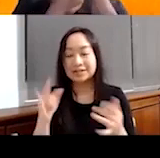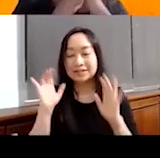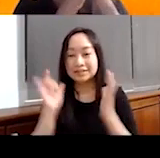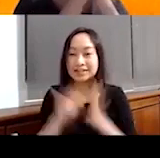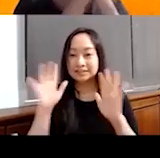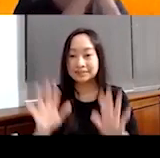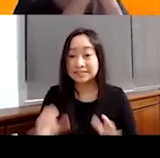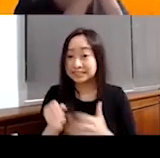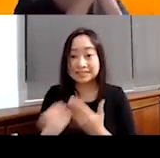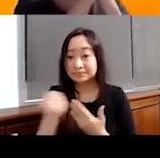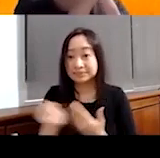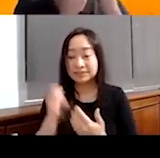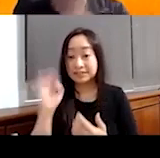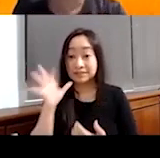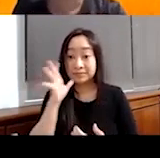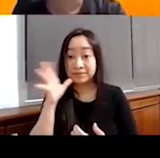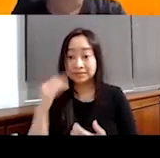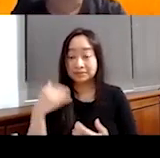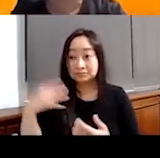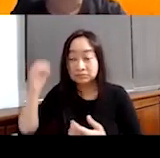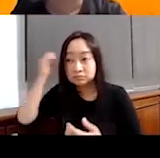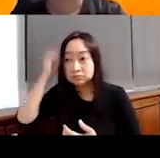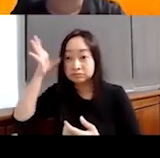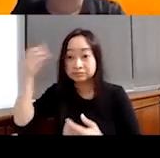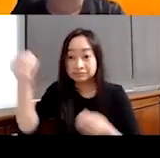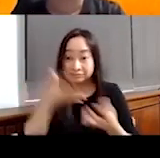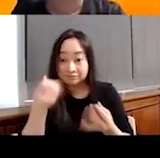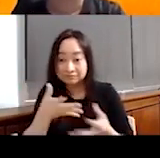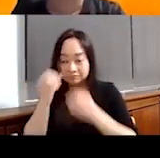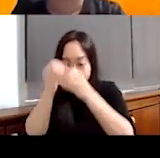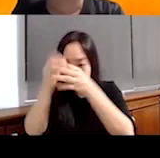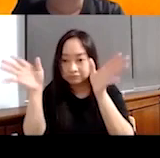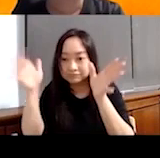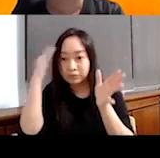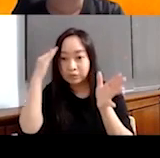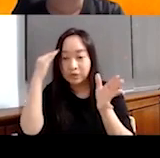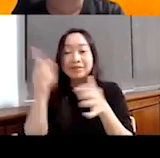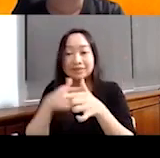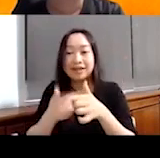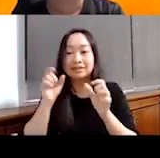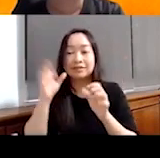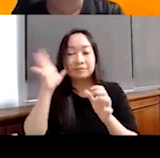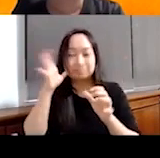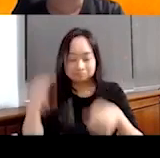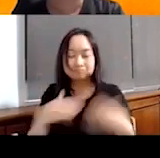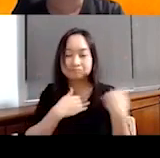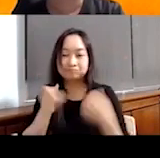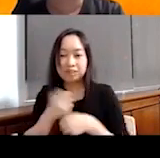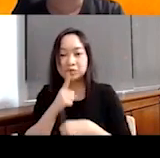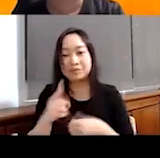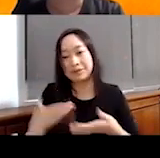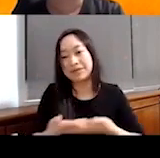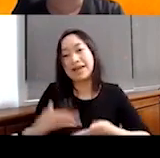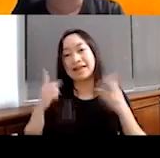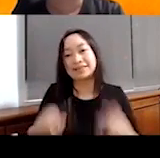simple. As long as a mother has the right knowledge, she can make sure that her baby is healthy and developed and